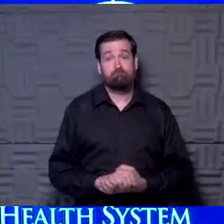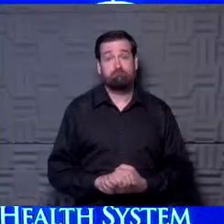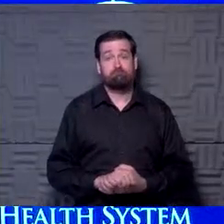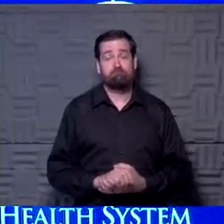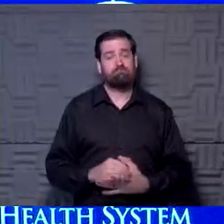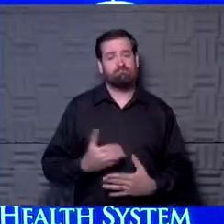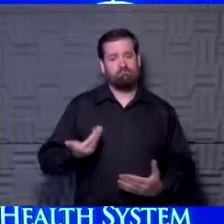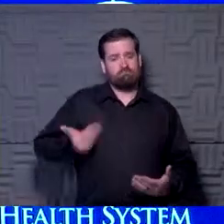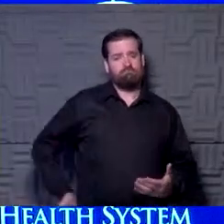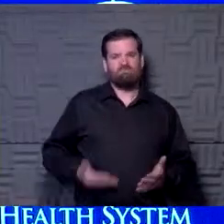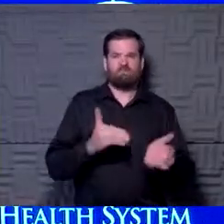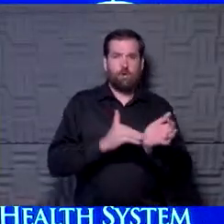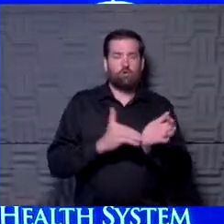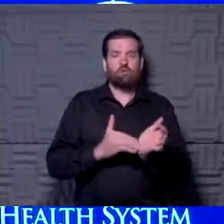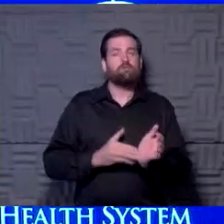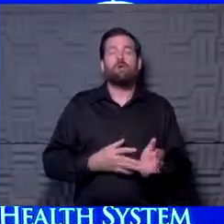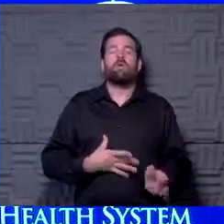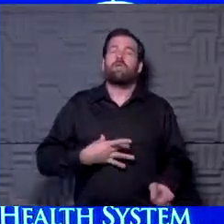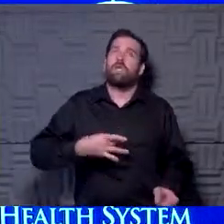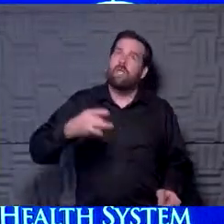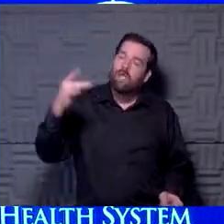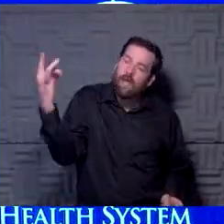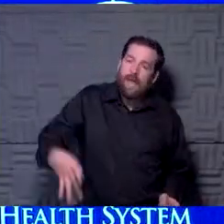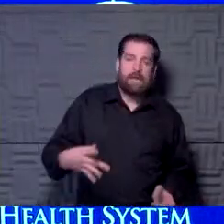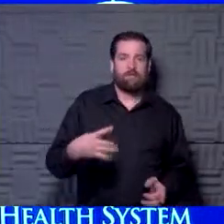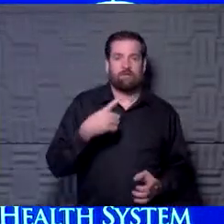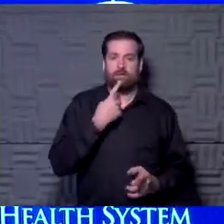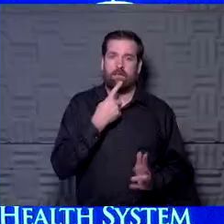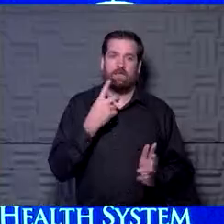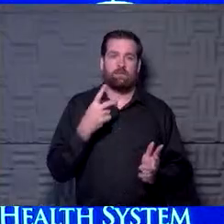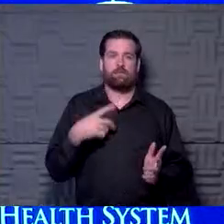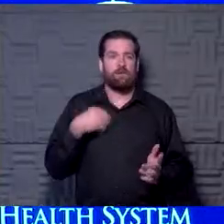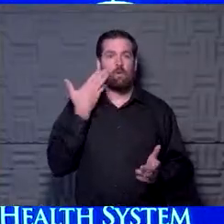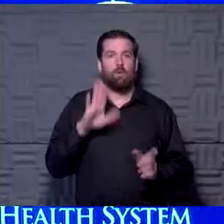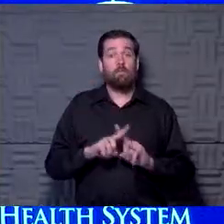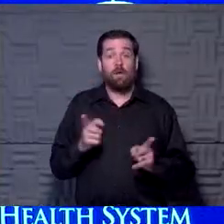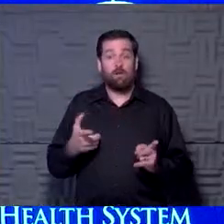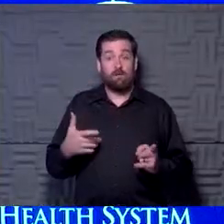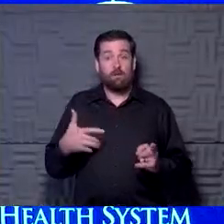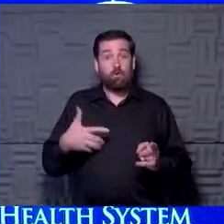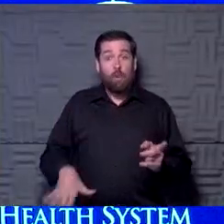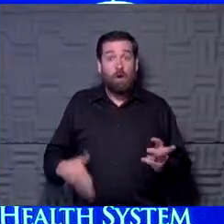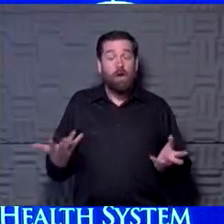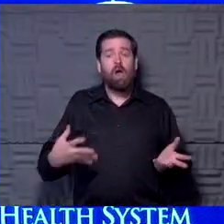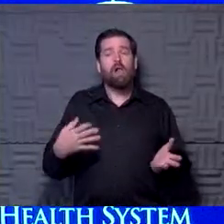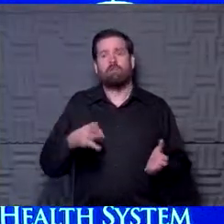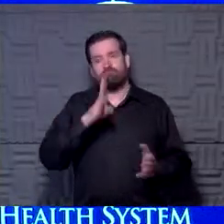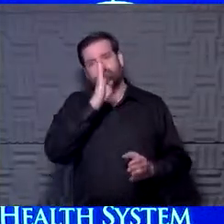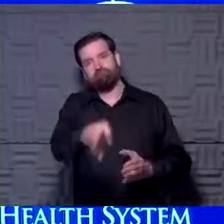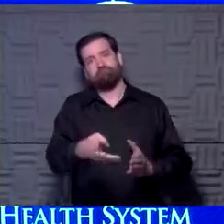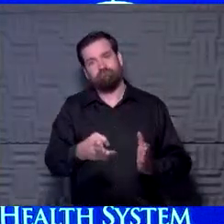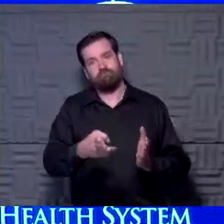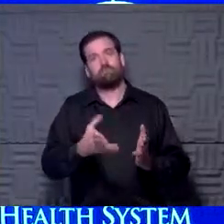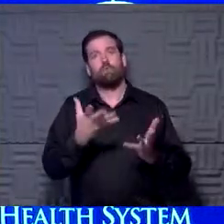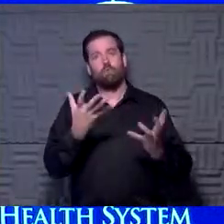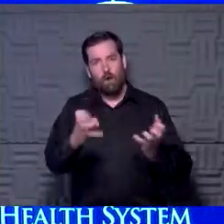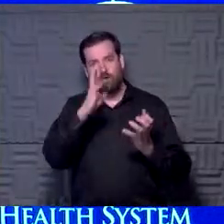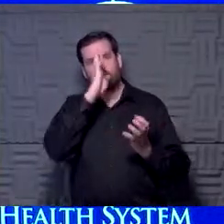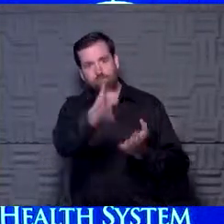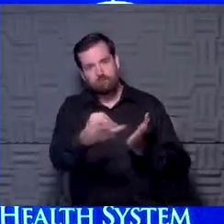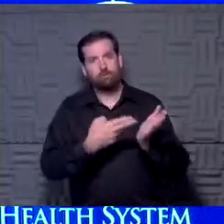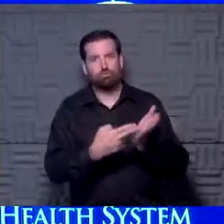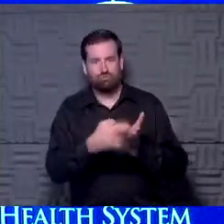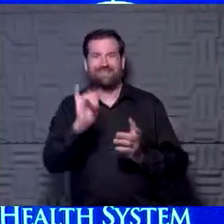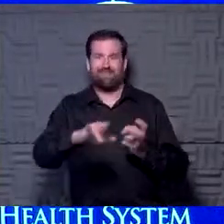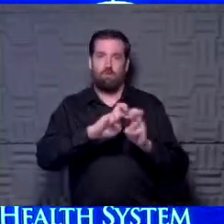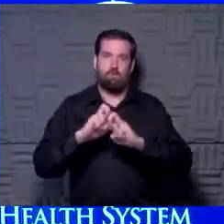us as we as physicians, we hate to say, I don't know, because I mean, at least people hanging. But what we don't want to do is not tell you the truth. You see, that's where